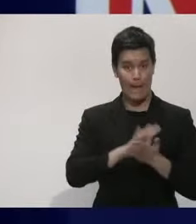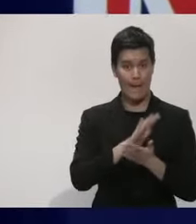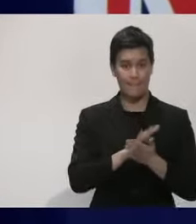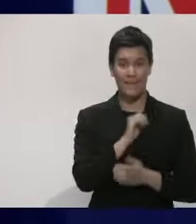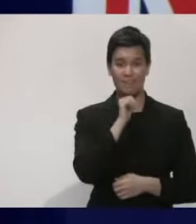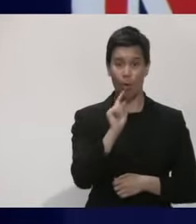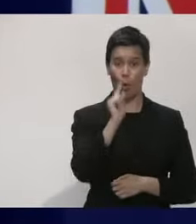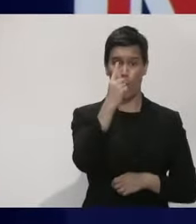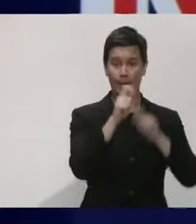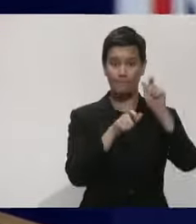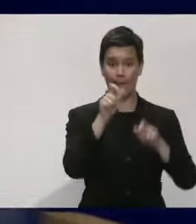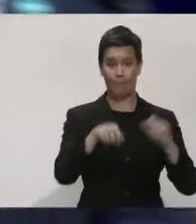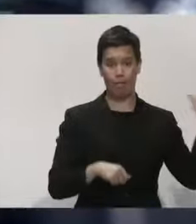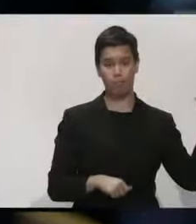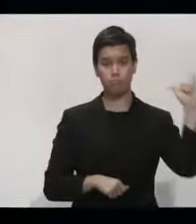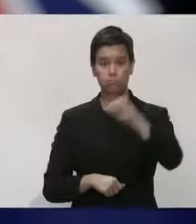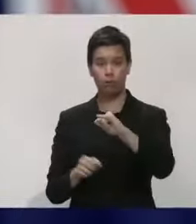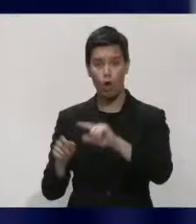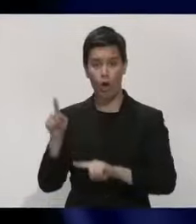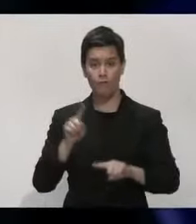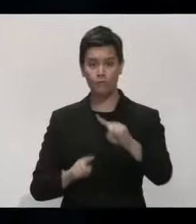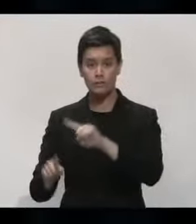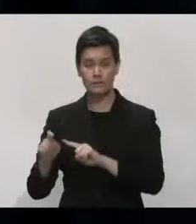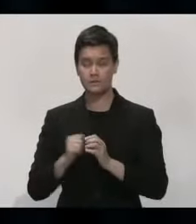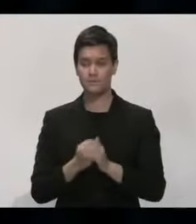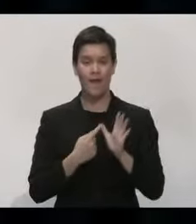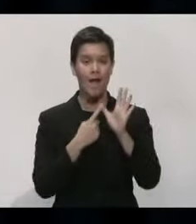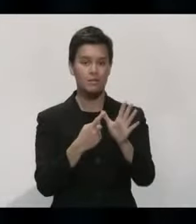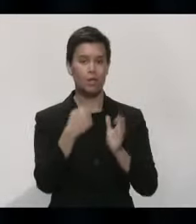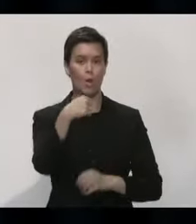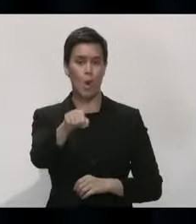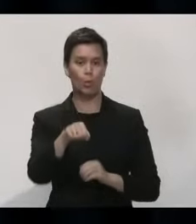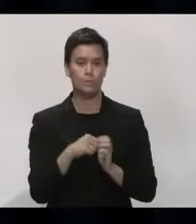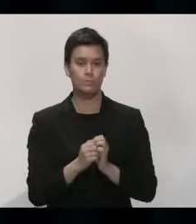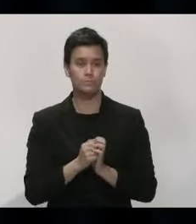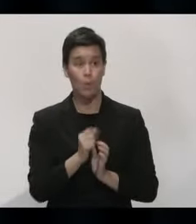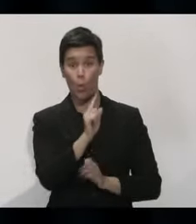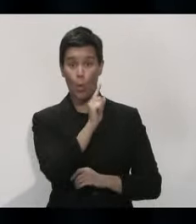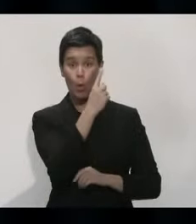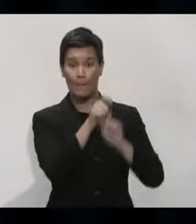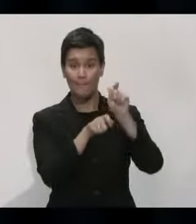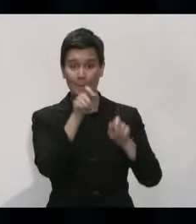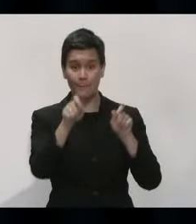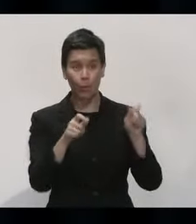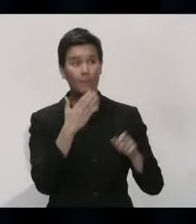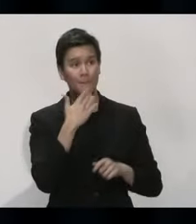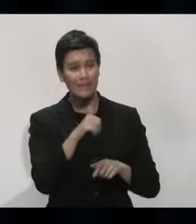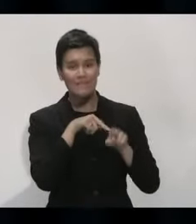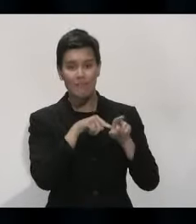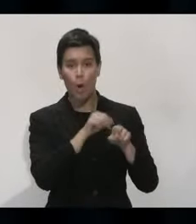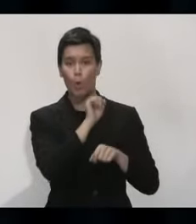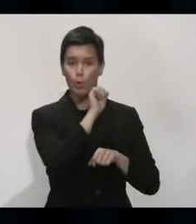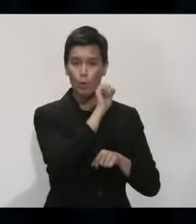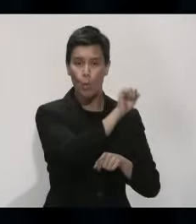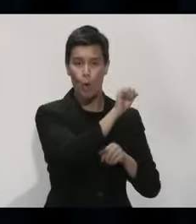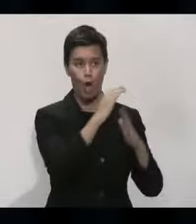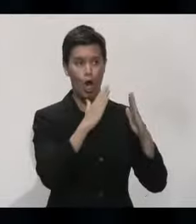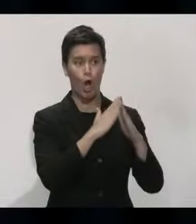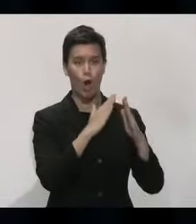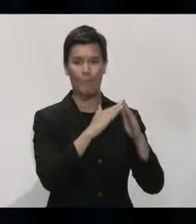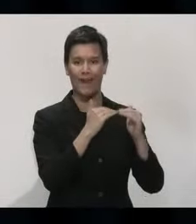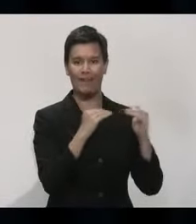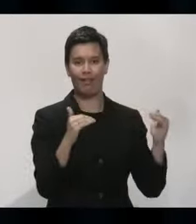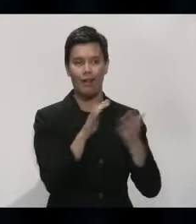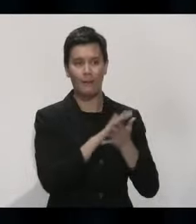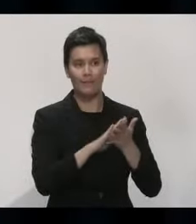might want to comment. No, is the simple answer to that. We're asking Aucklanders to continue to take their